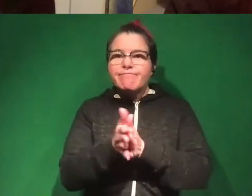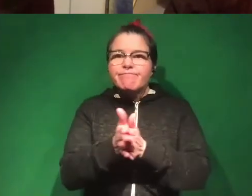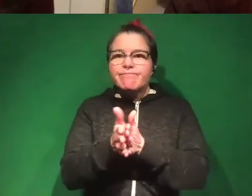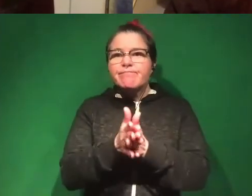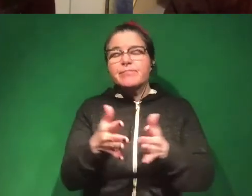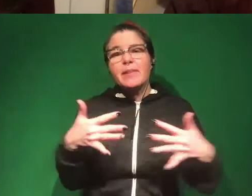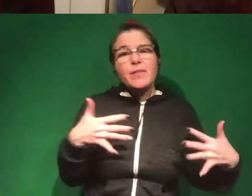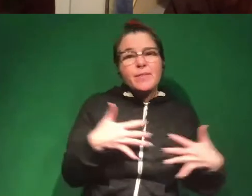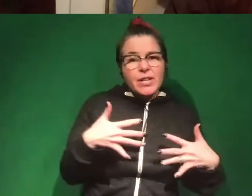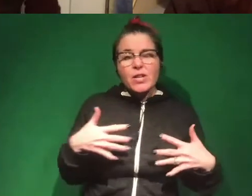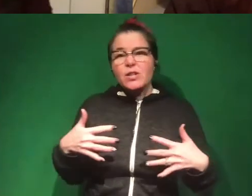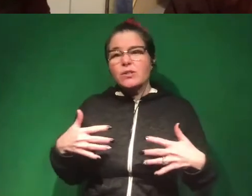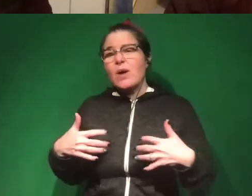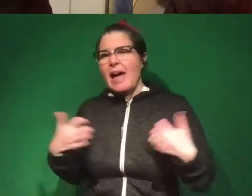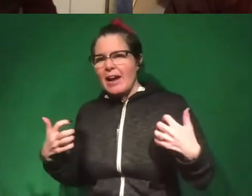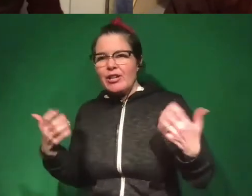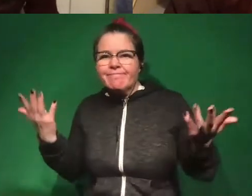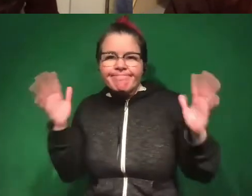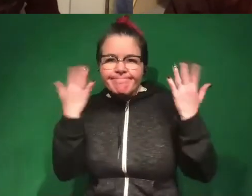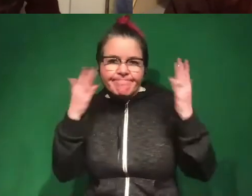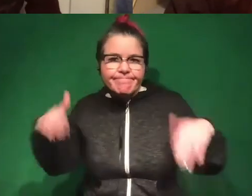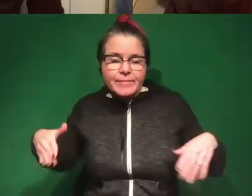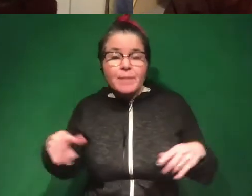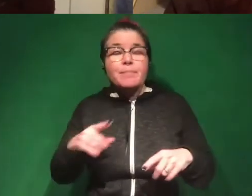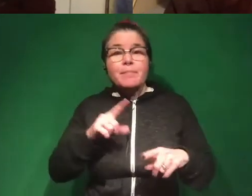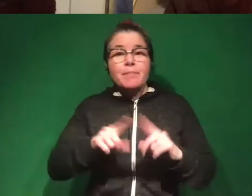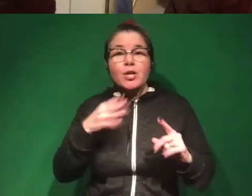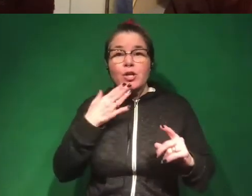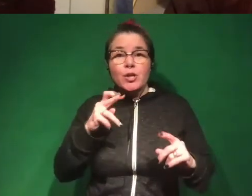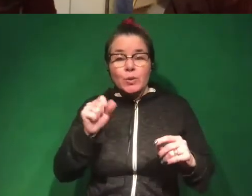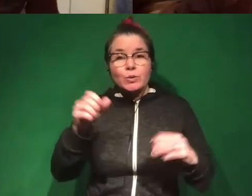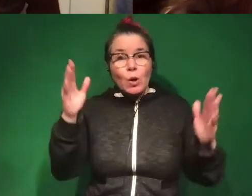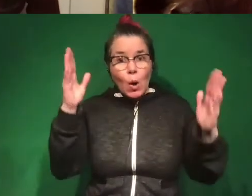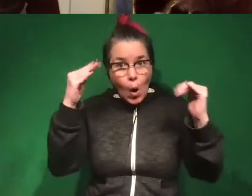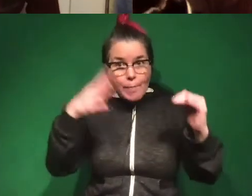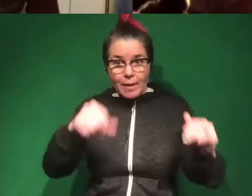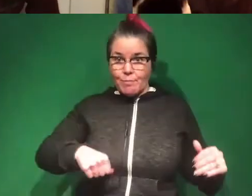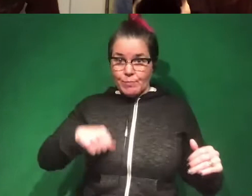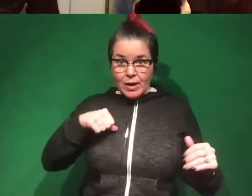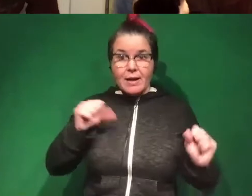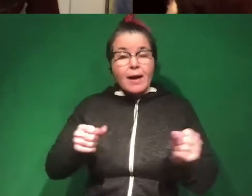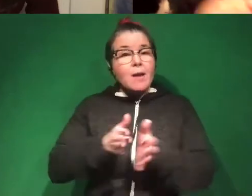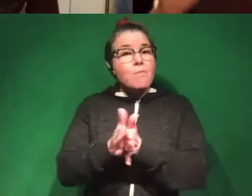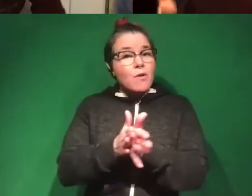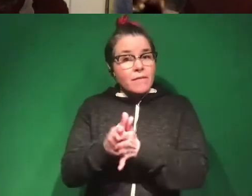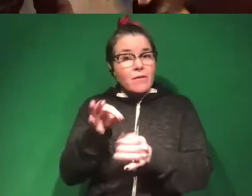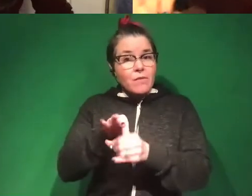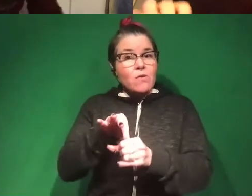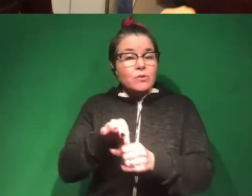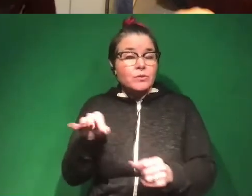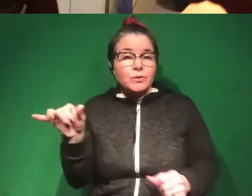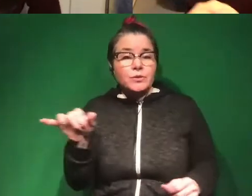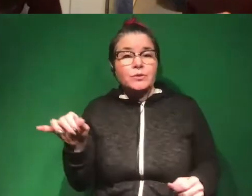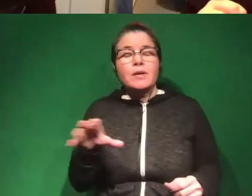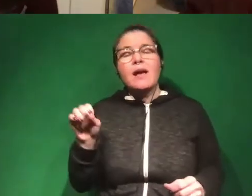I think remains to be seen. The one good news is that hope and pride can also motivate voters. And again,